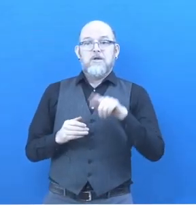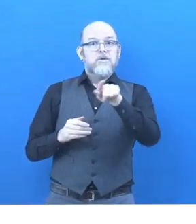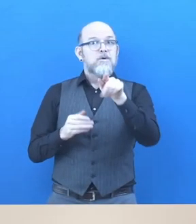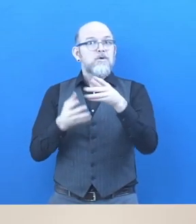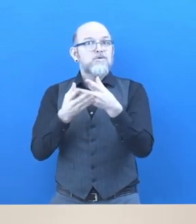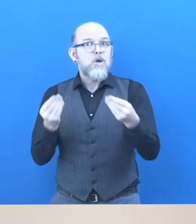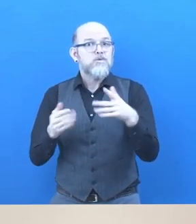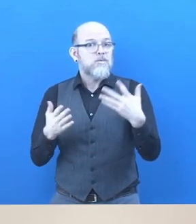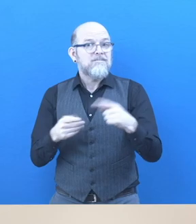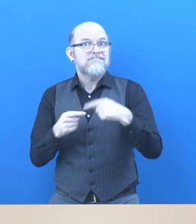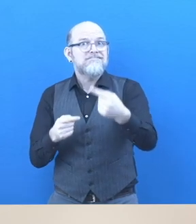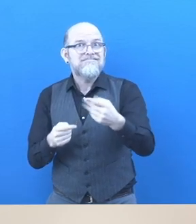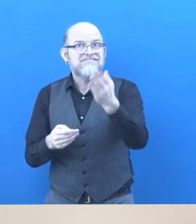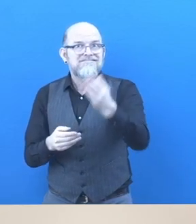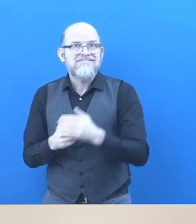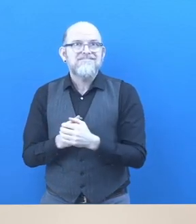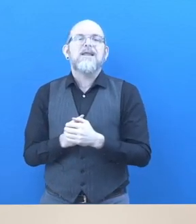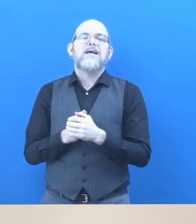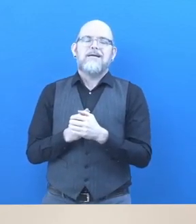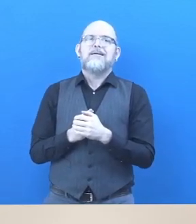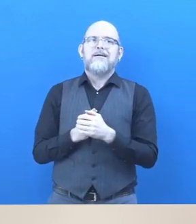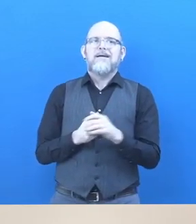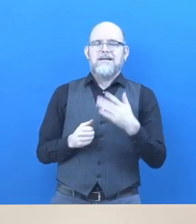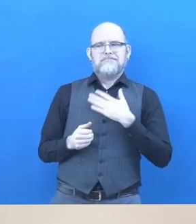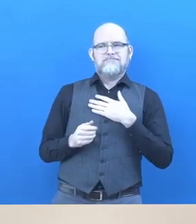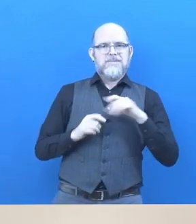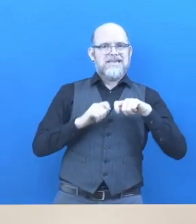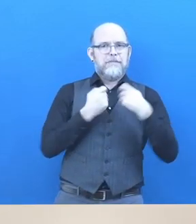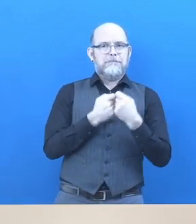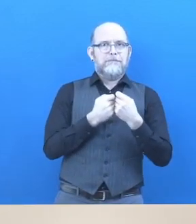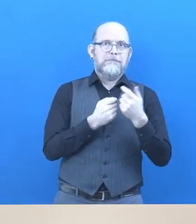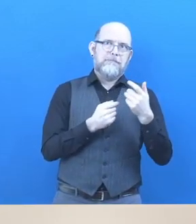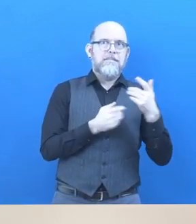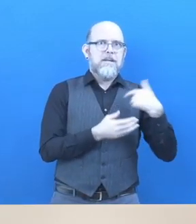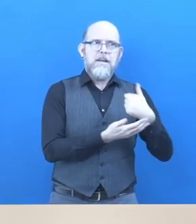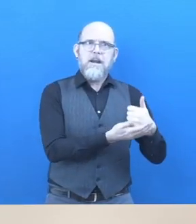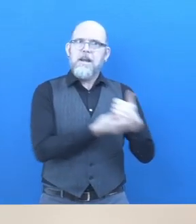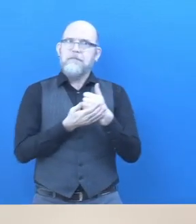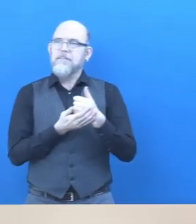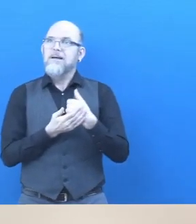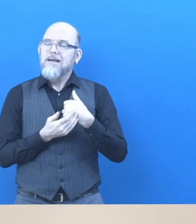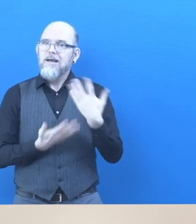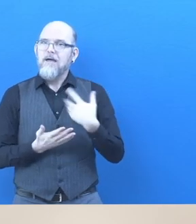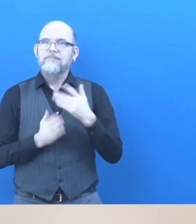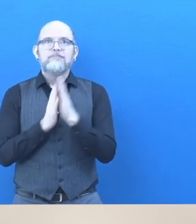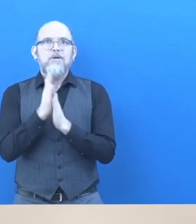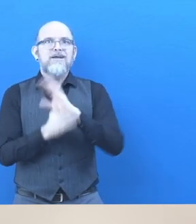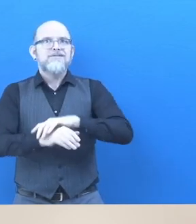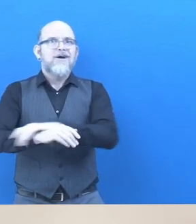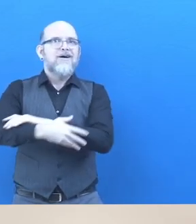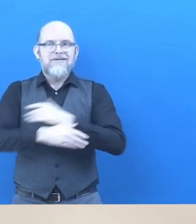I have a team that encourages me to help me grow, gain more independence,